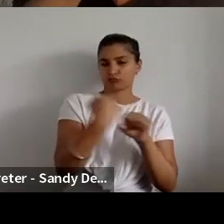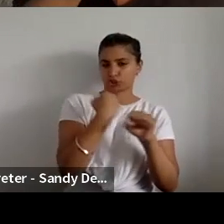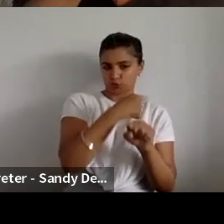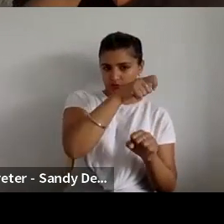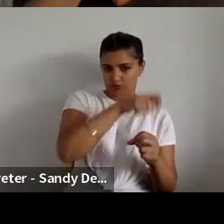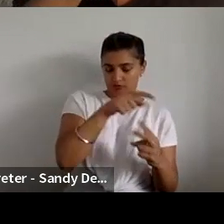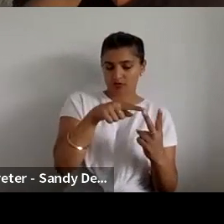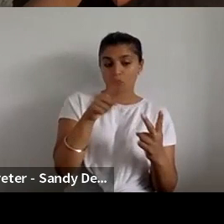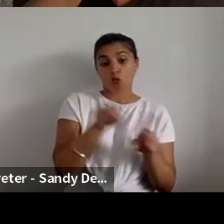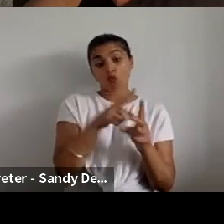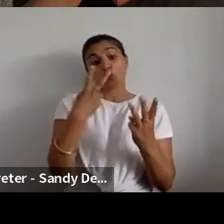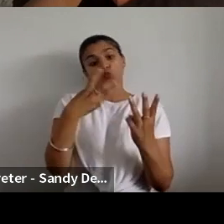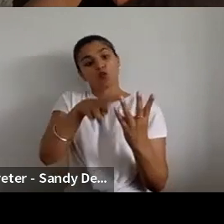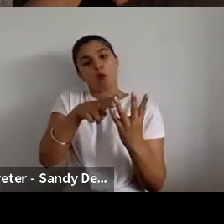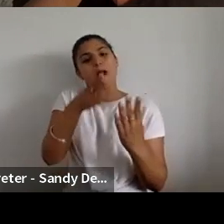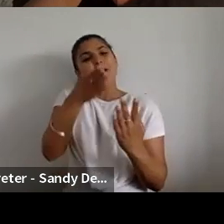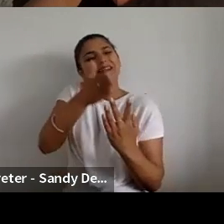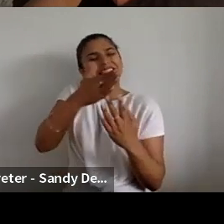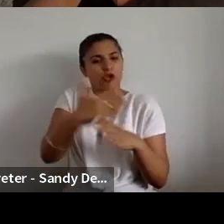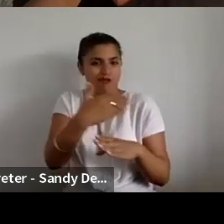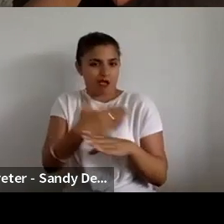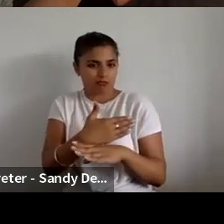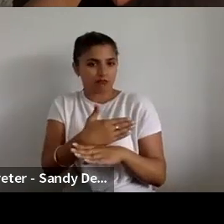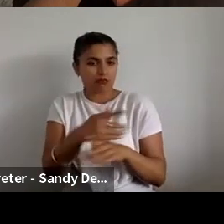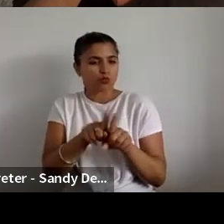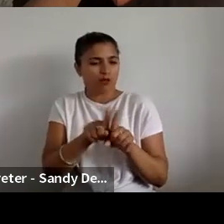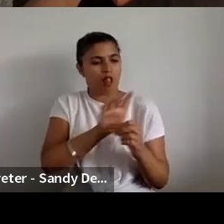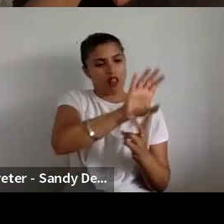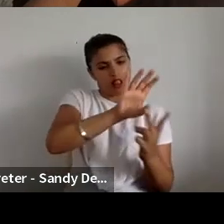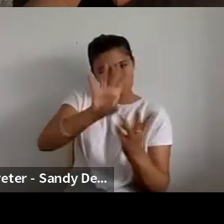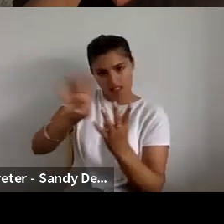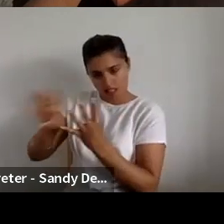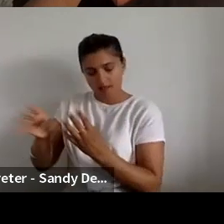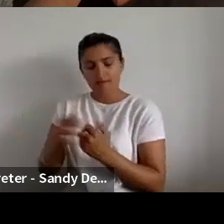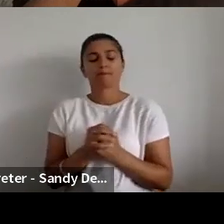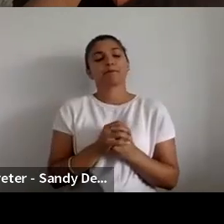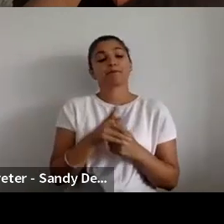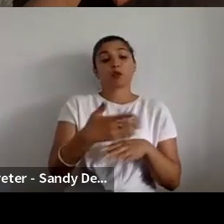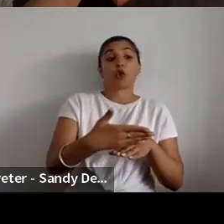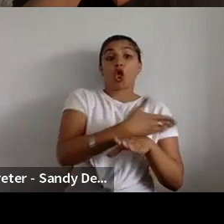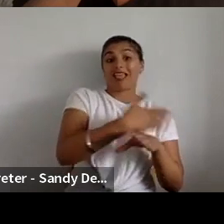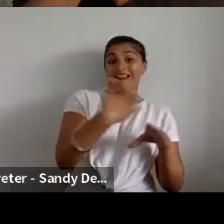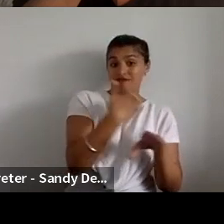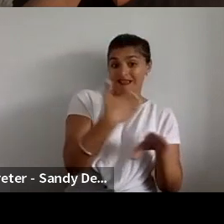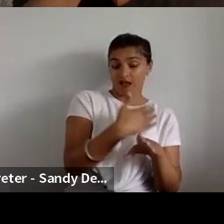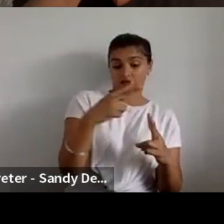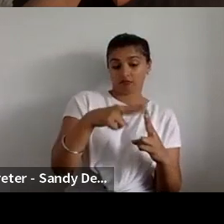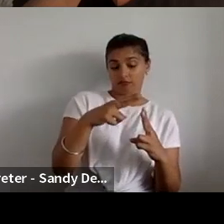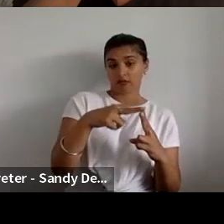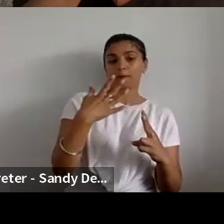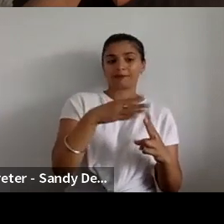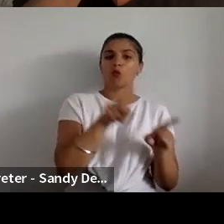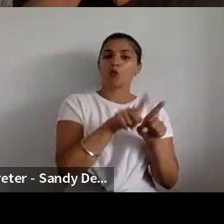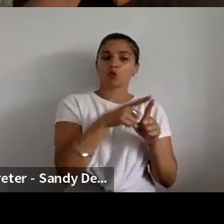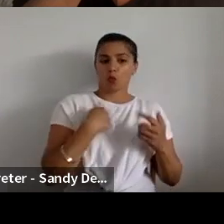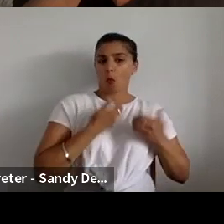-career and mid-career to established producers. So the early career recipients had the choice of some mentoring with us